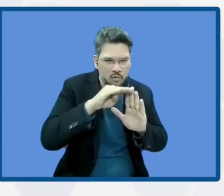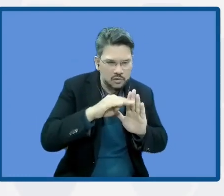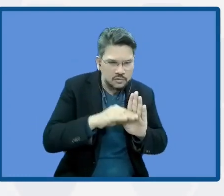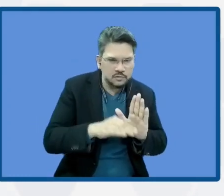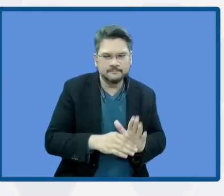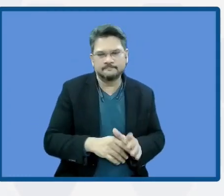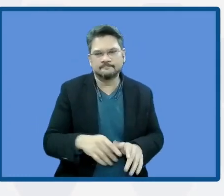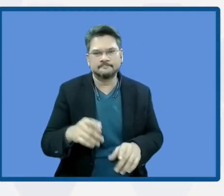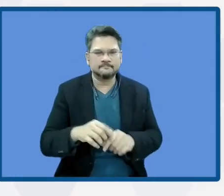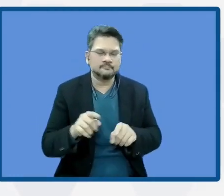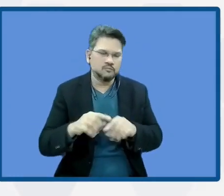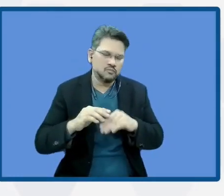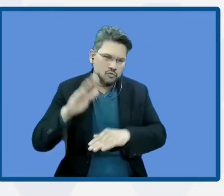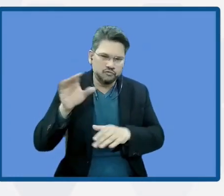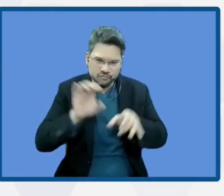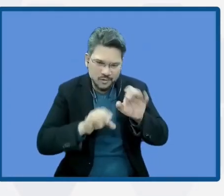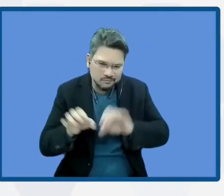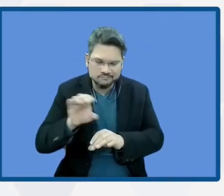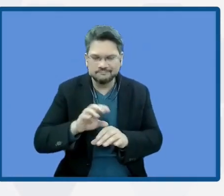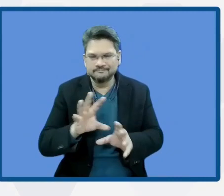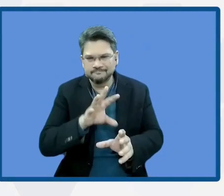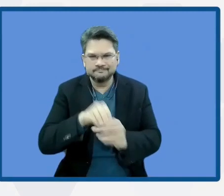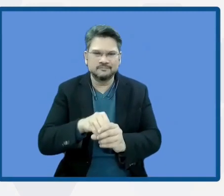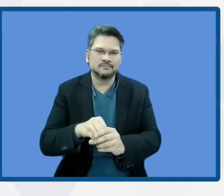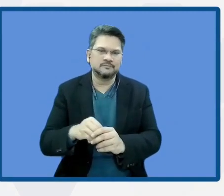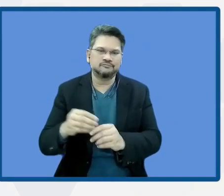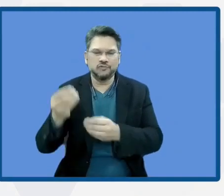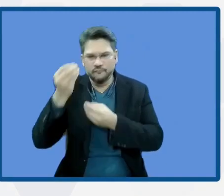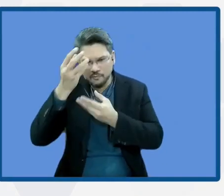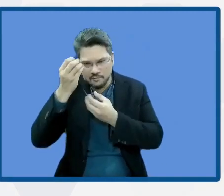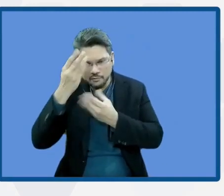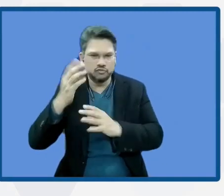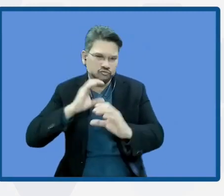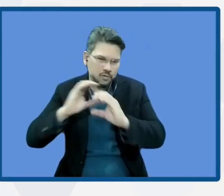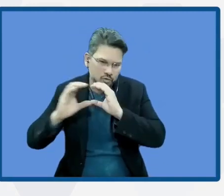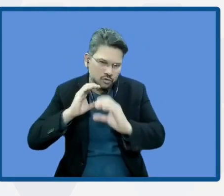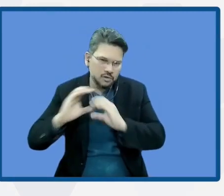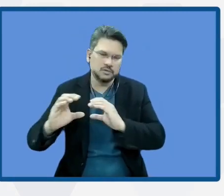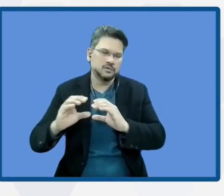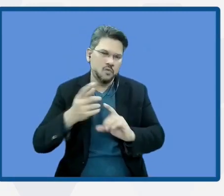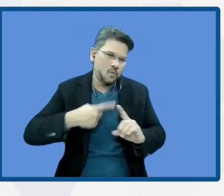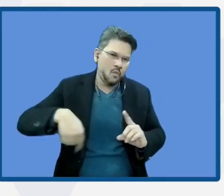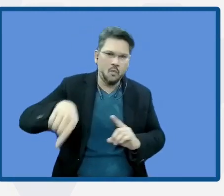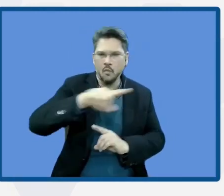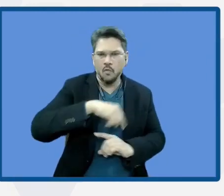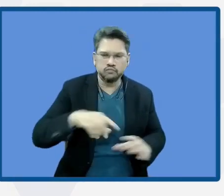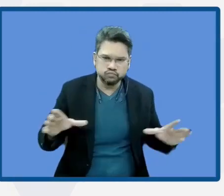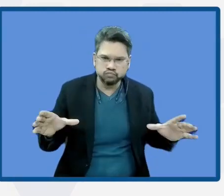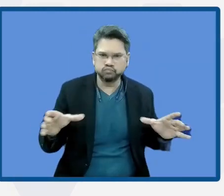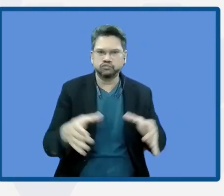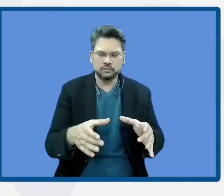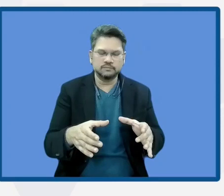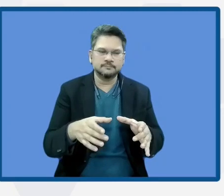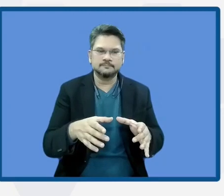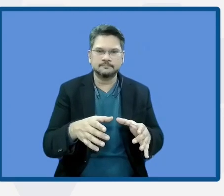and also to highlight the innovation for including the